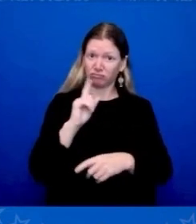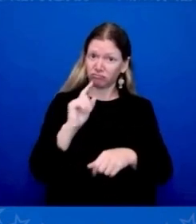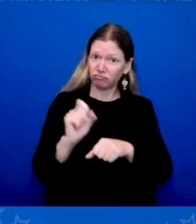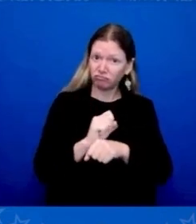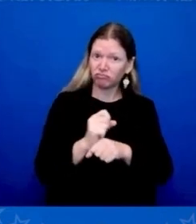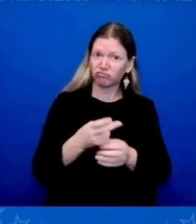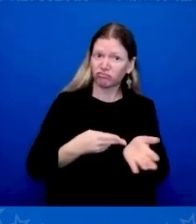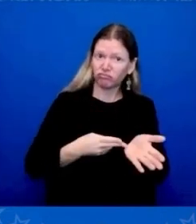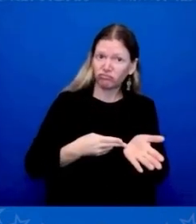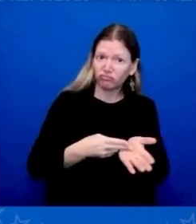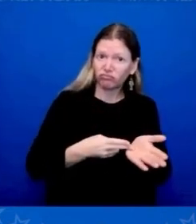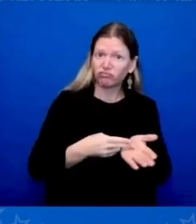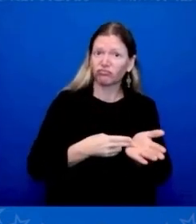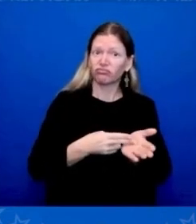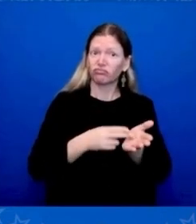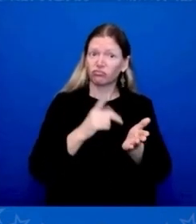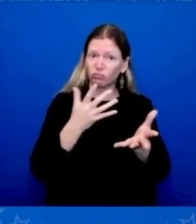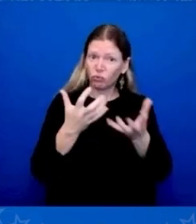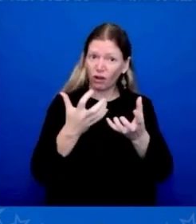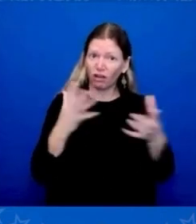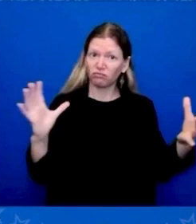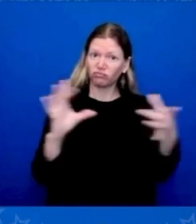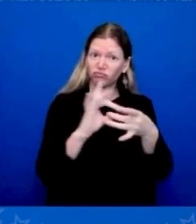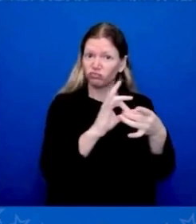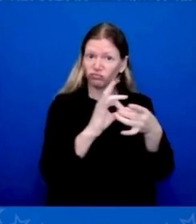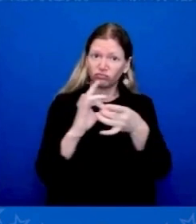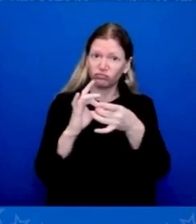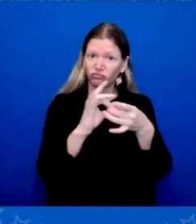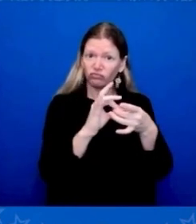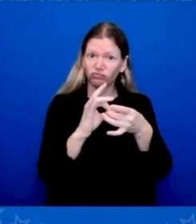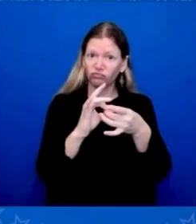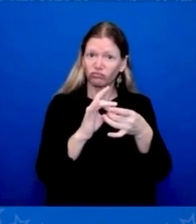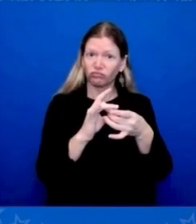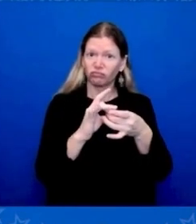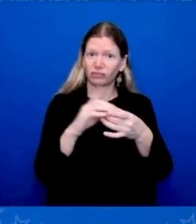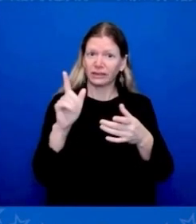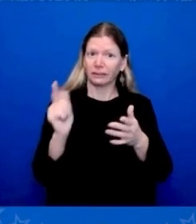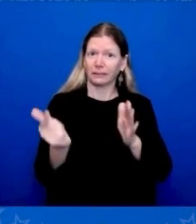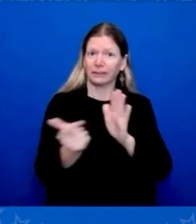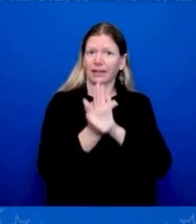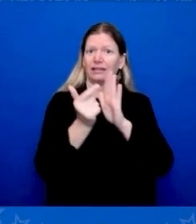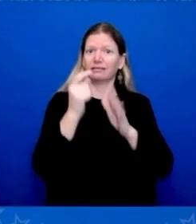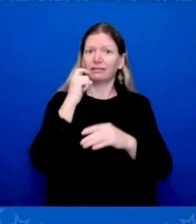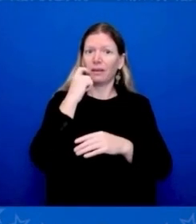as he bans Apple in China? Well, look, first of all,